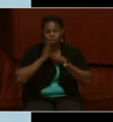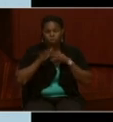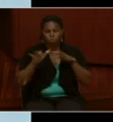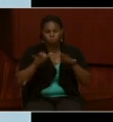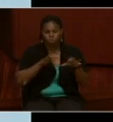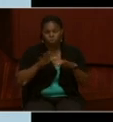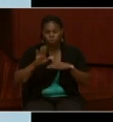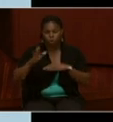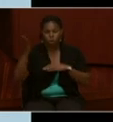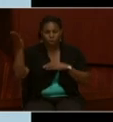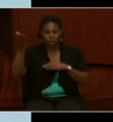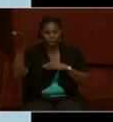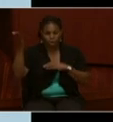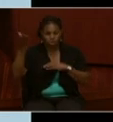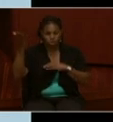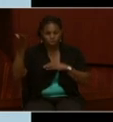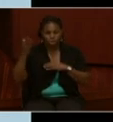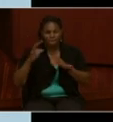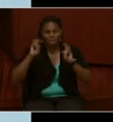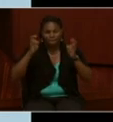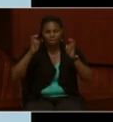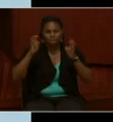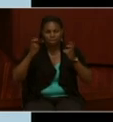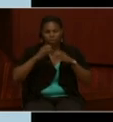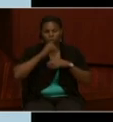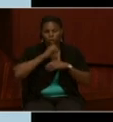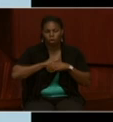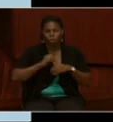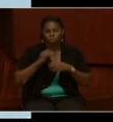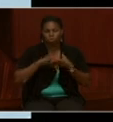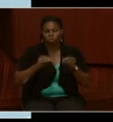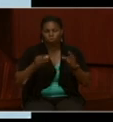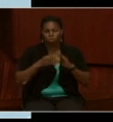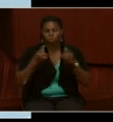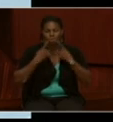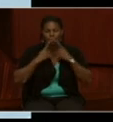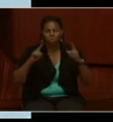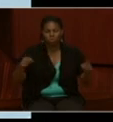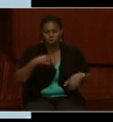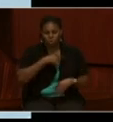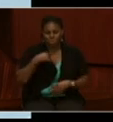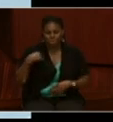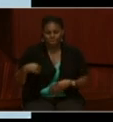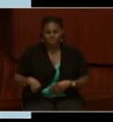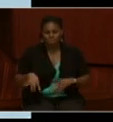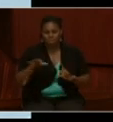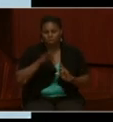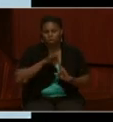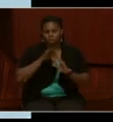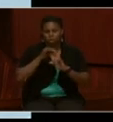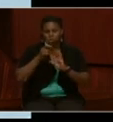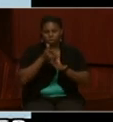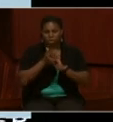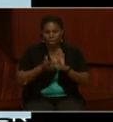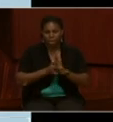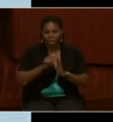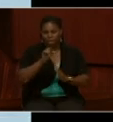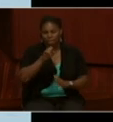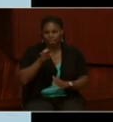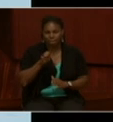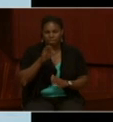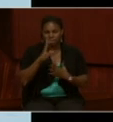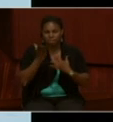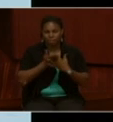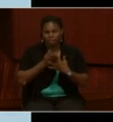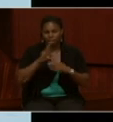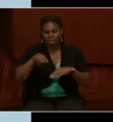lecture for her. And the title is, Oh, the Stories They Tell, Chinese Exclusion Act Case Files at the